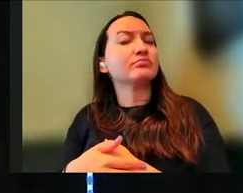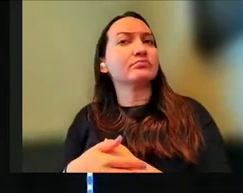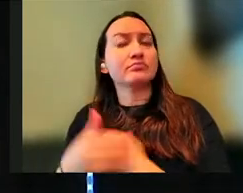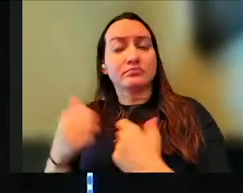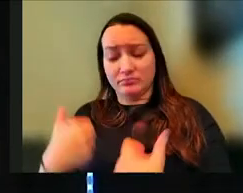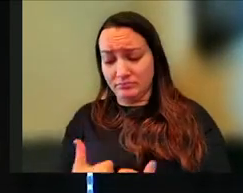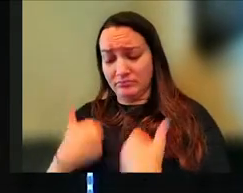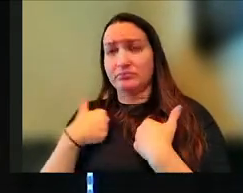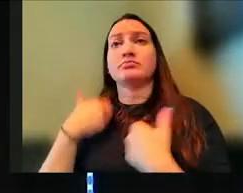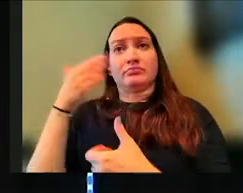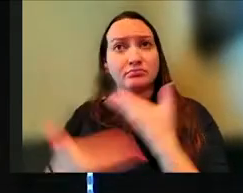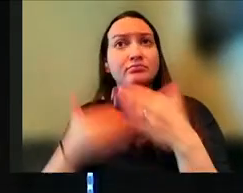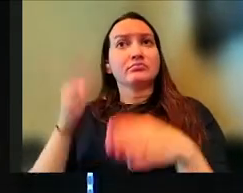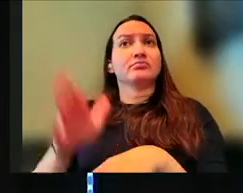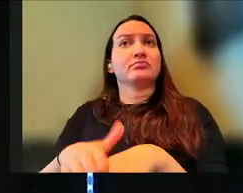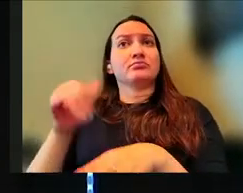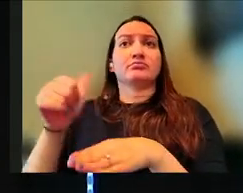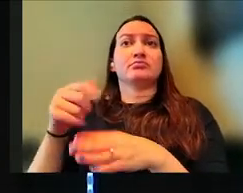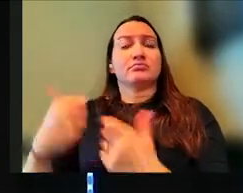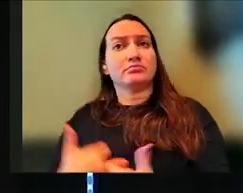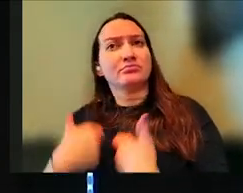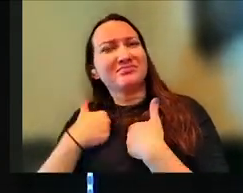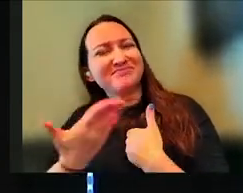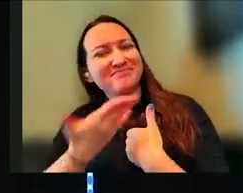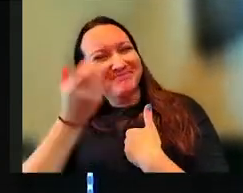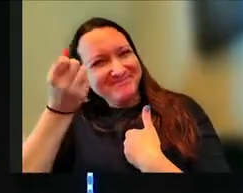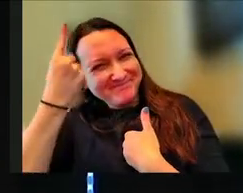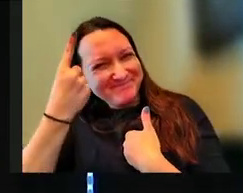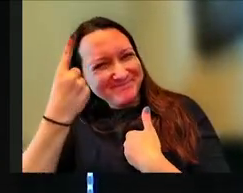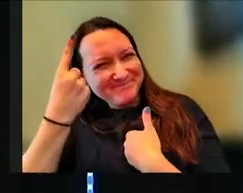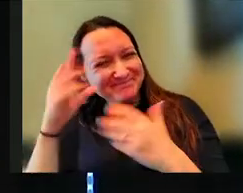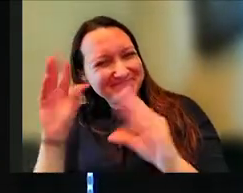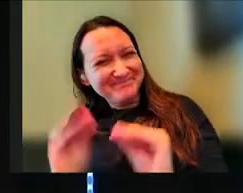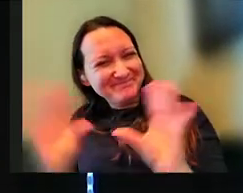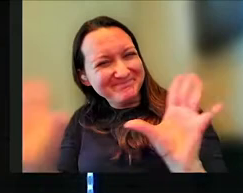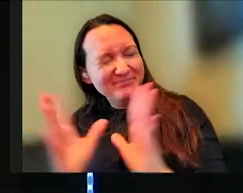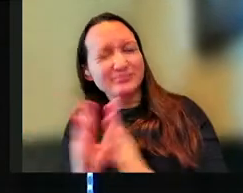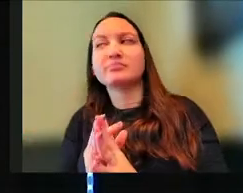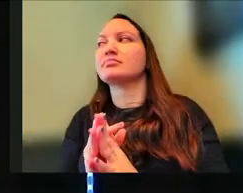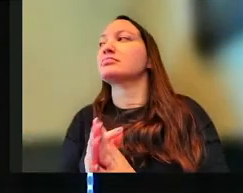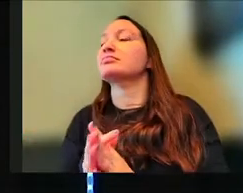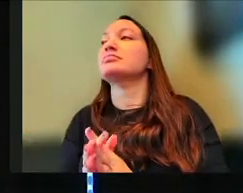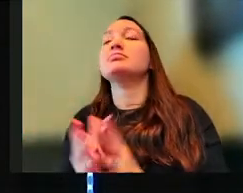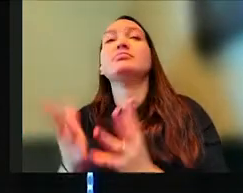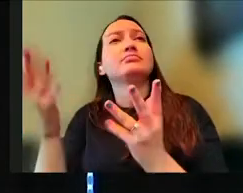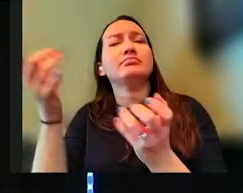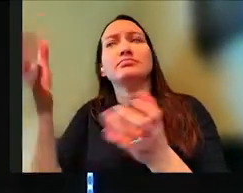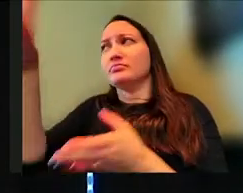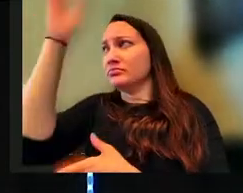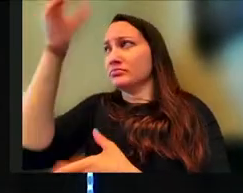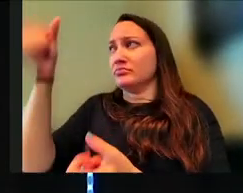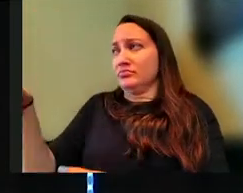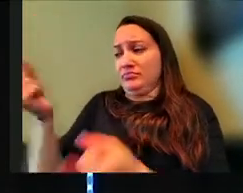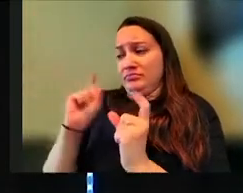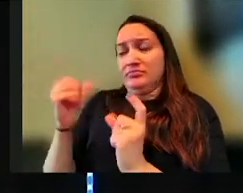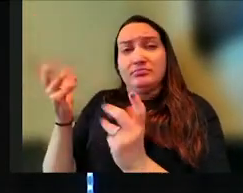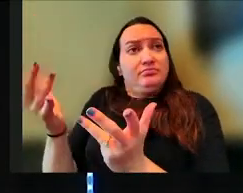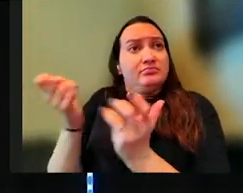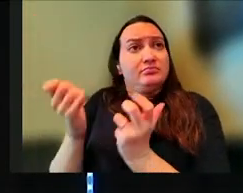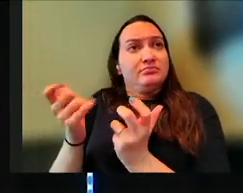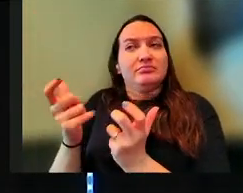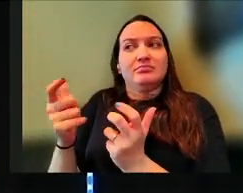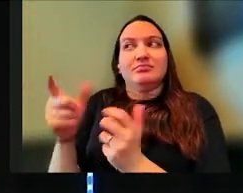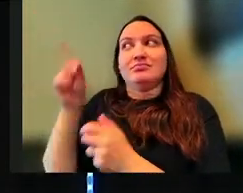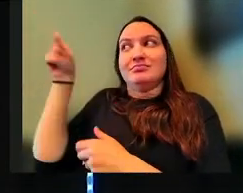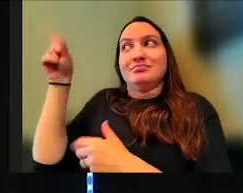life that he's called us to live well. Does that make sense today, church? Church, God wants to pour that out on us, but he wants us to want that.